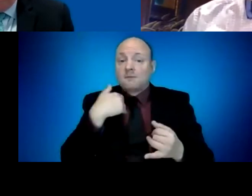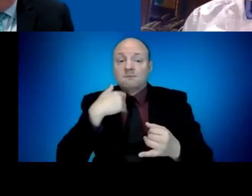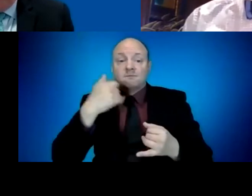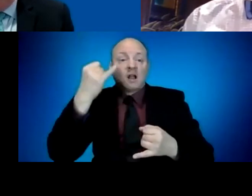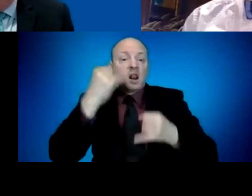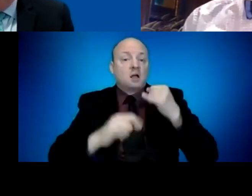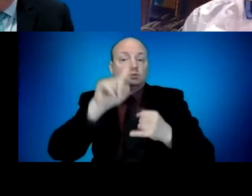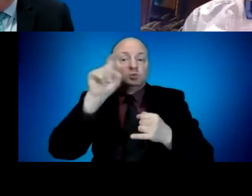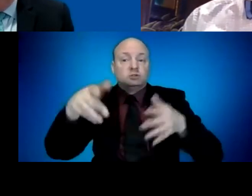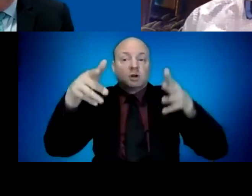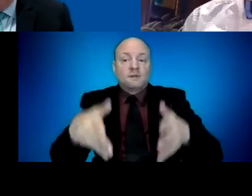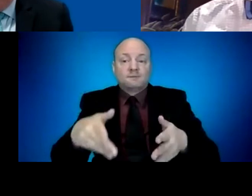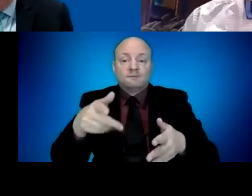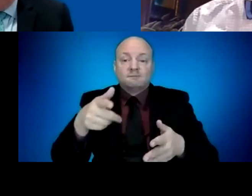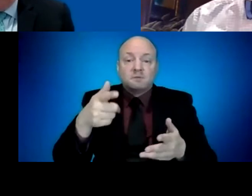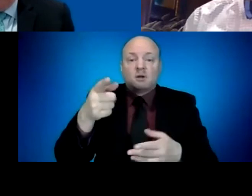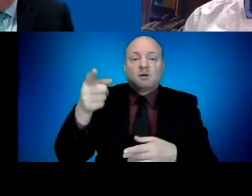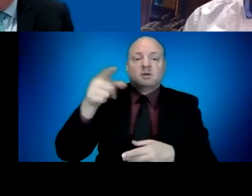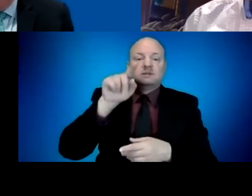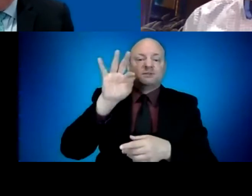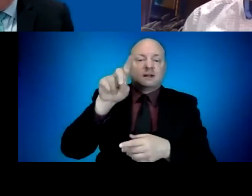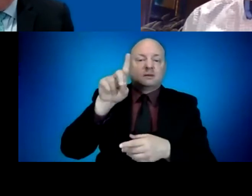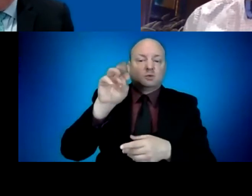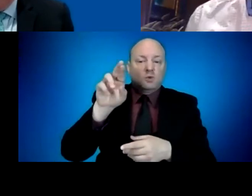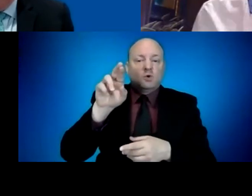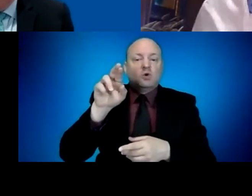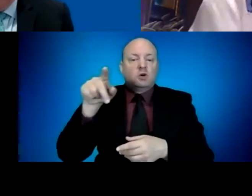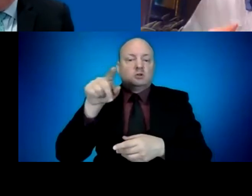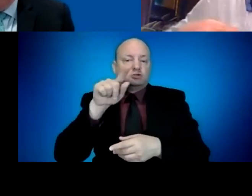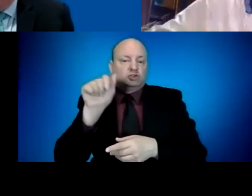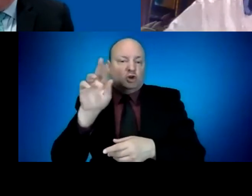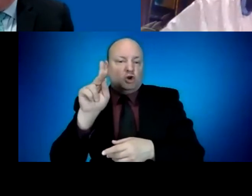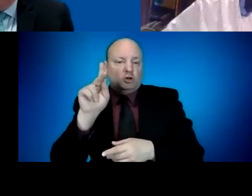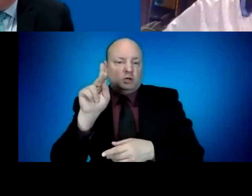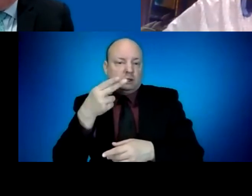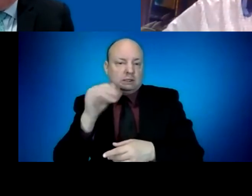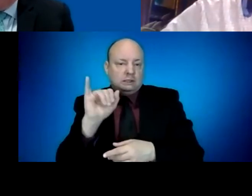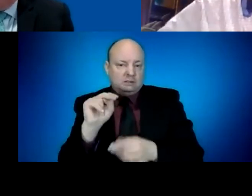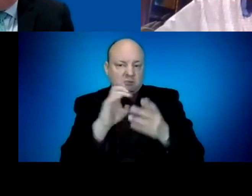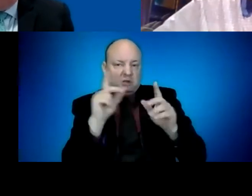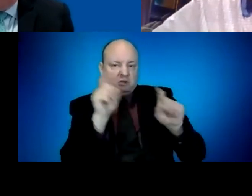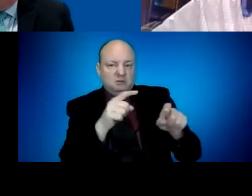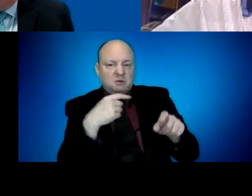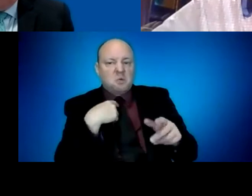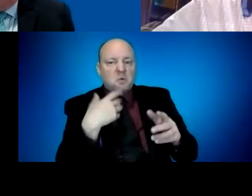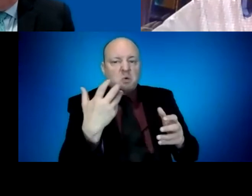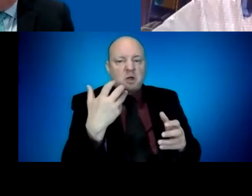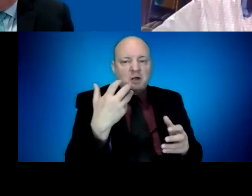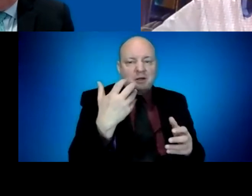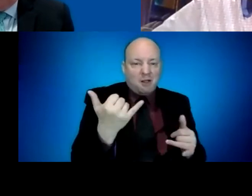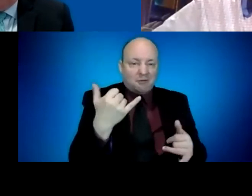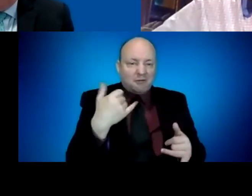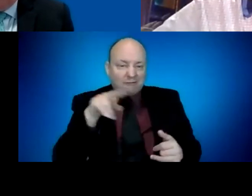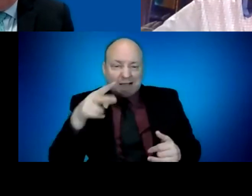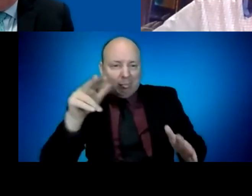the Oregonian. Hello. Thanks for letting me ask another question. So as we discussed, the groupings, know,